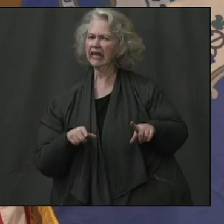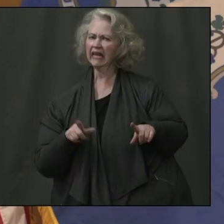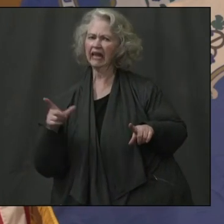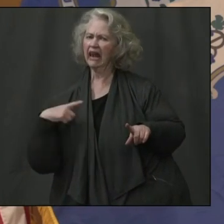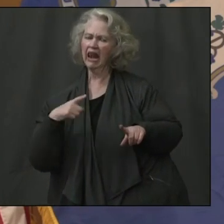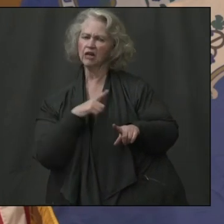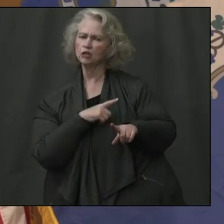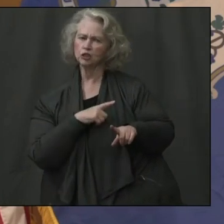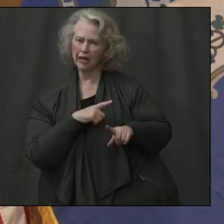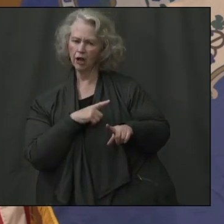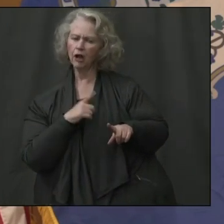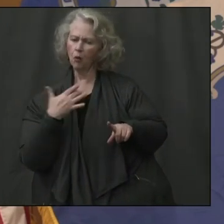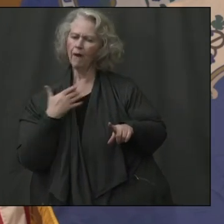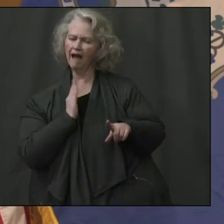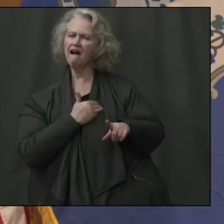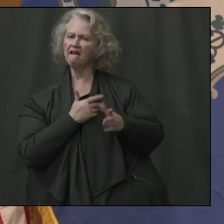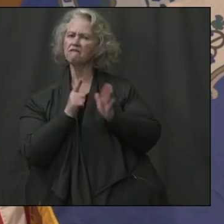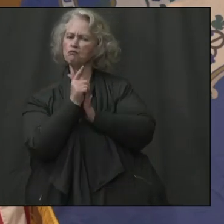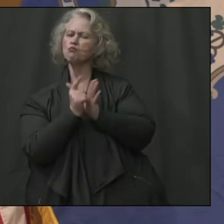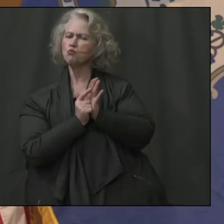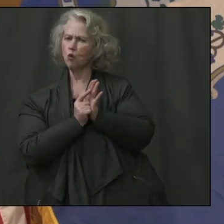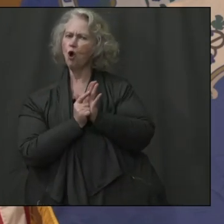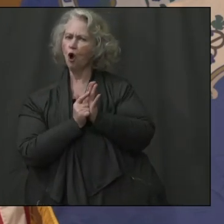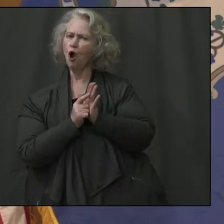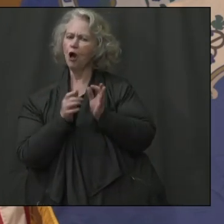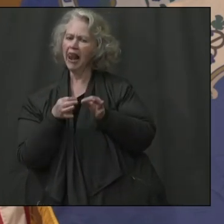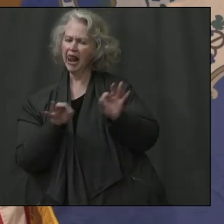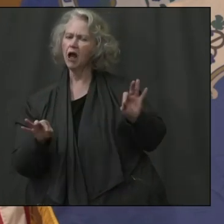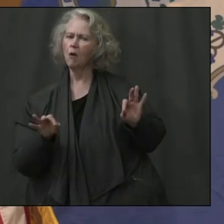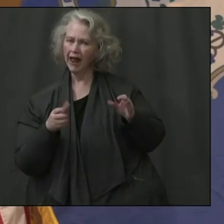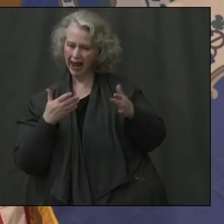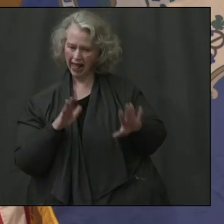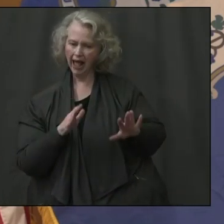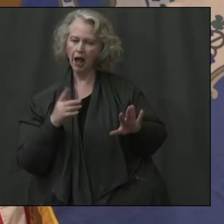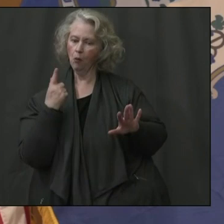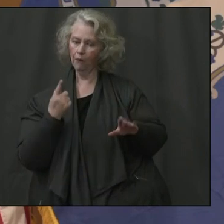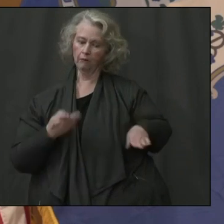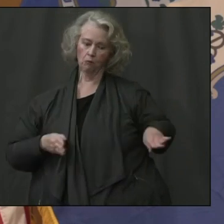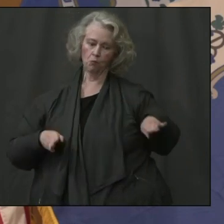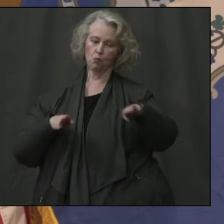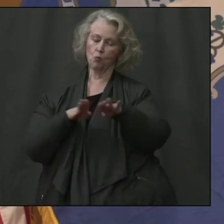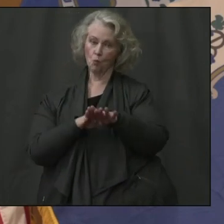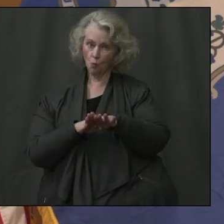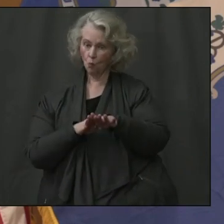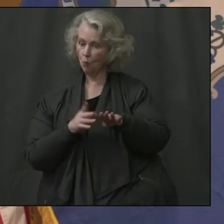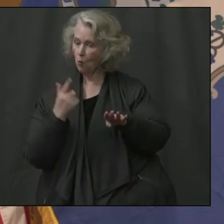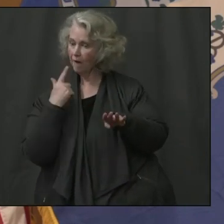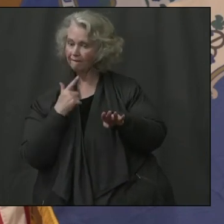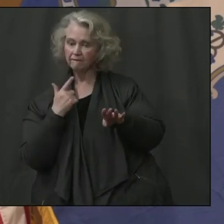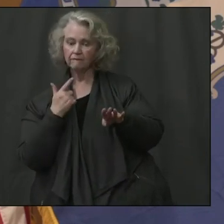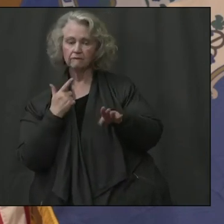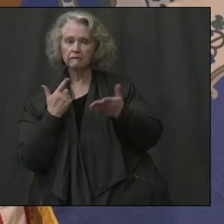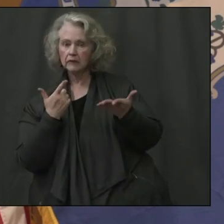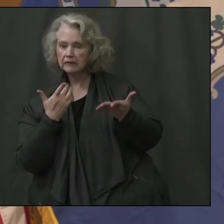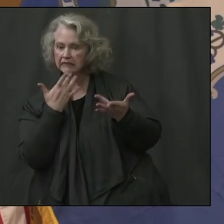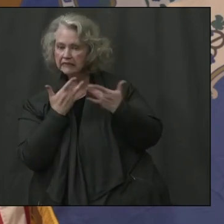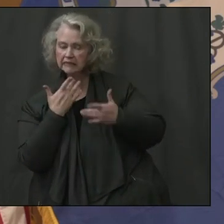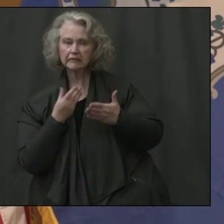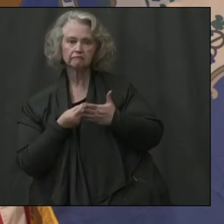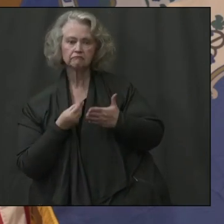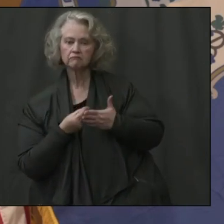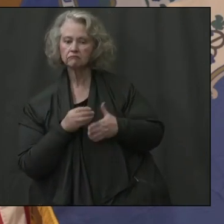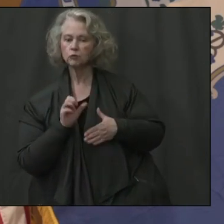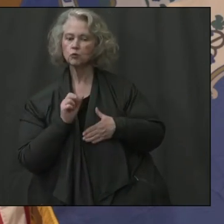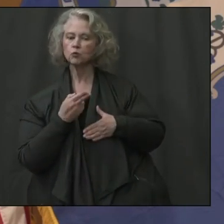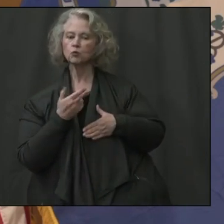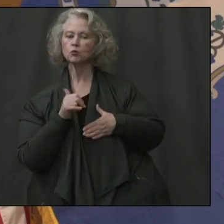there is existing statutory, uh, language whereby when the controller closes the books, if he determines that there was a shortfall, then, um, that